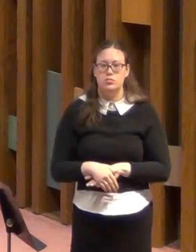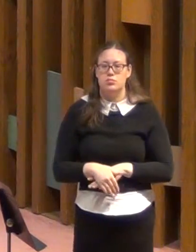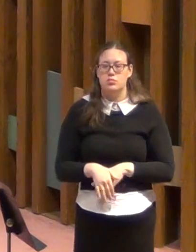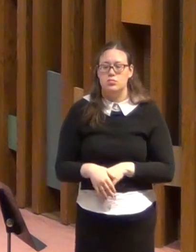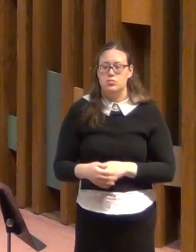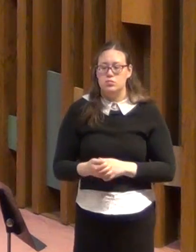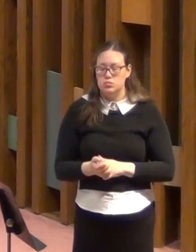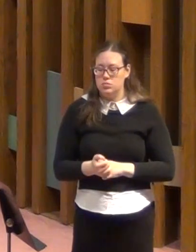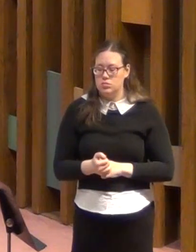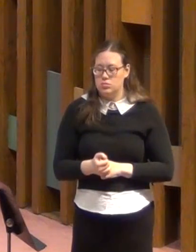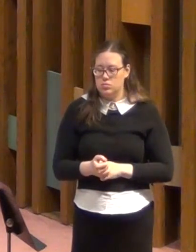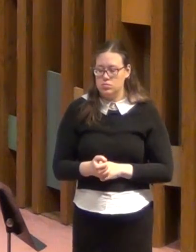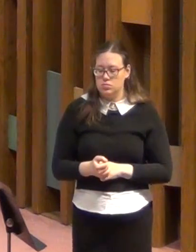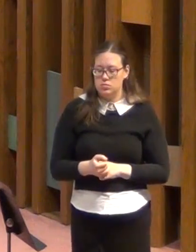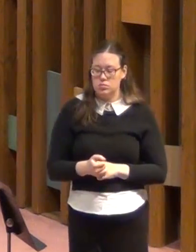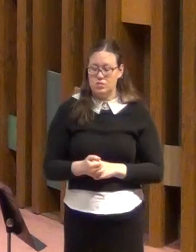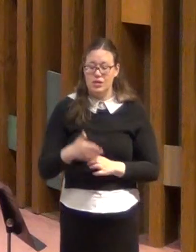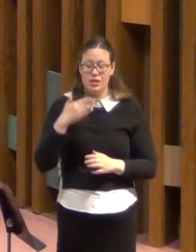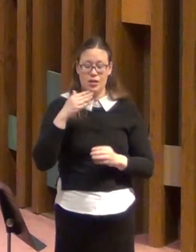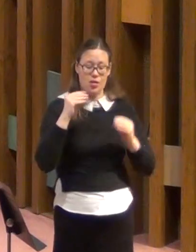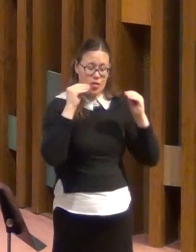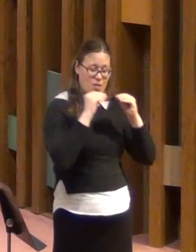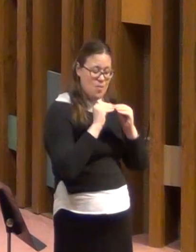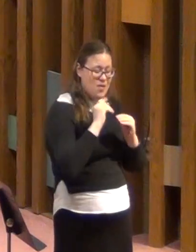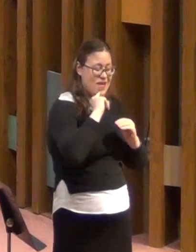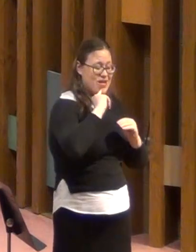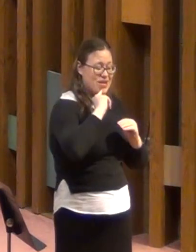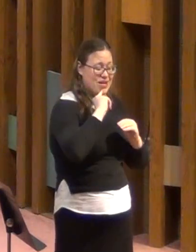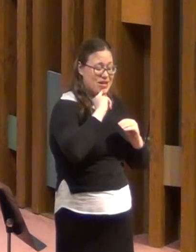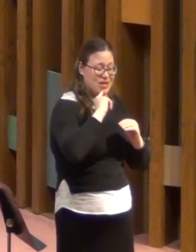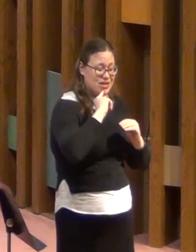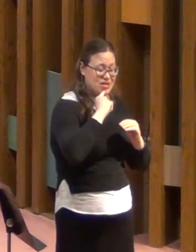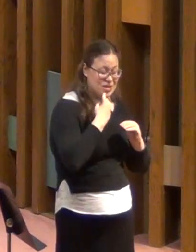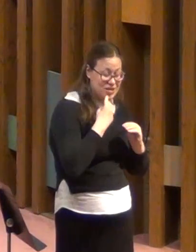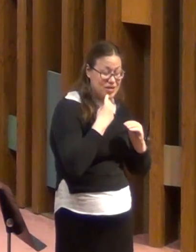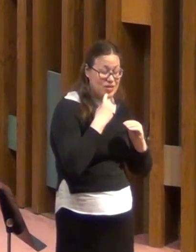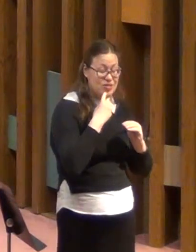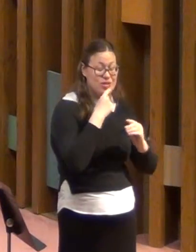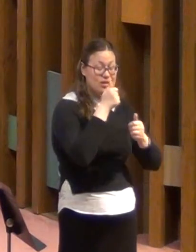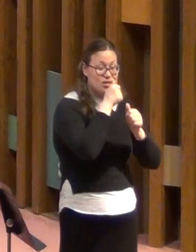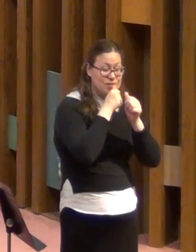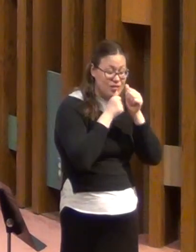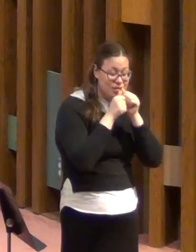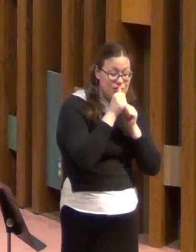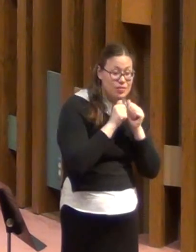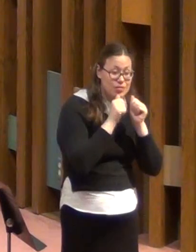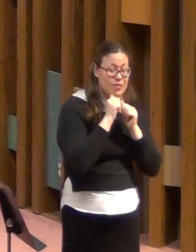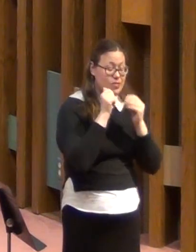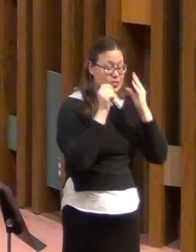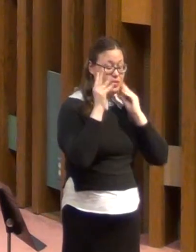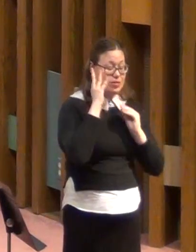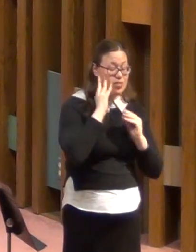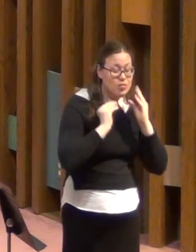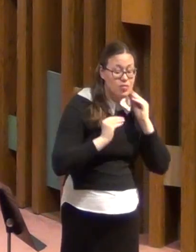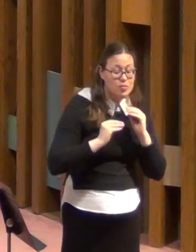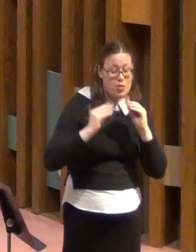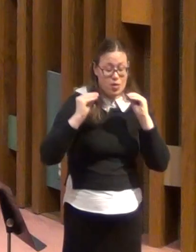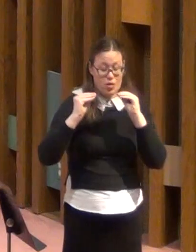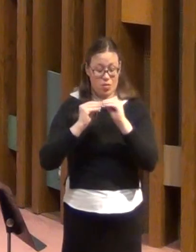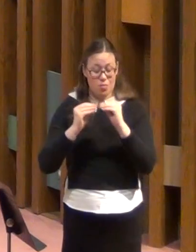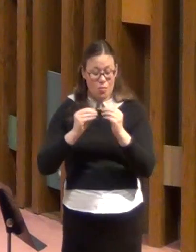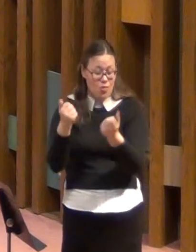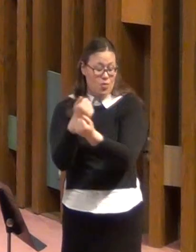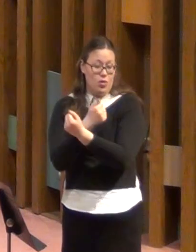The greater the suffering we face, the more we feel loved, and the closer